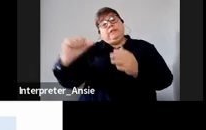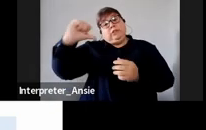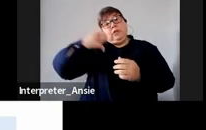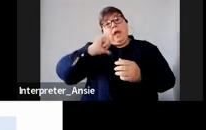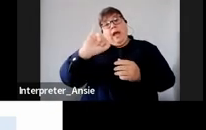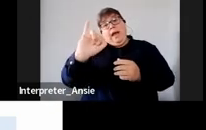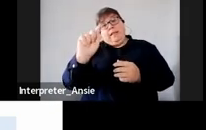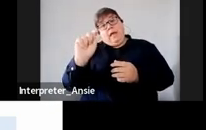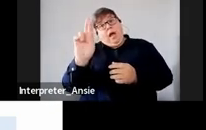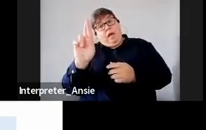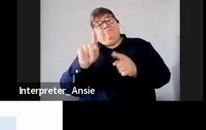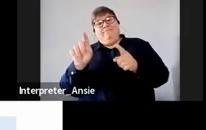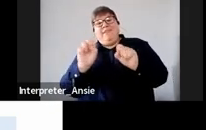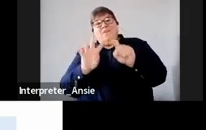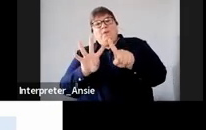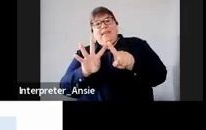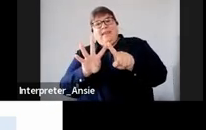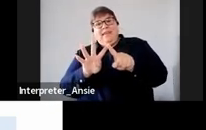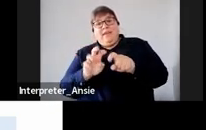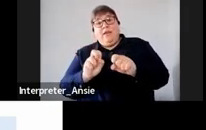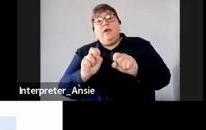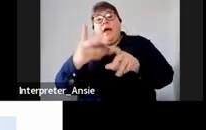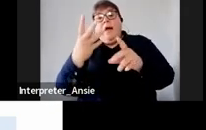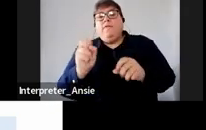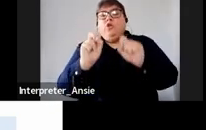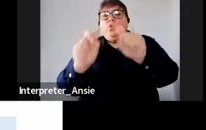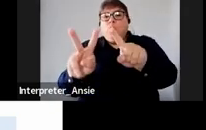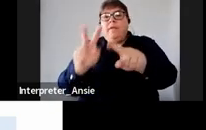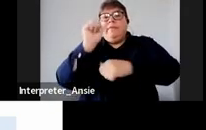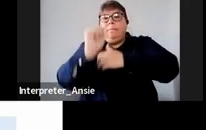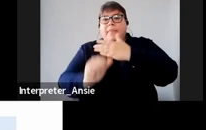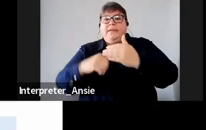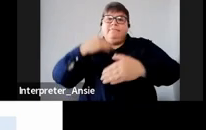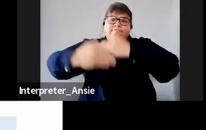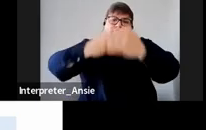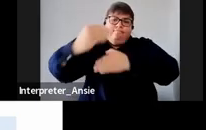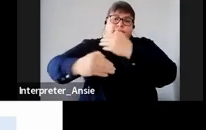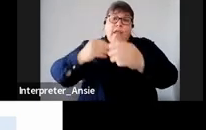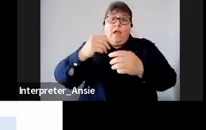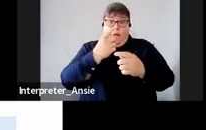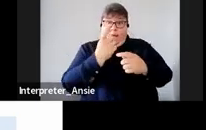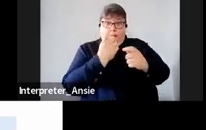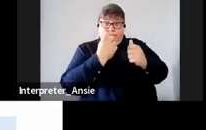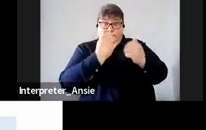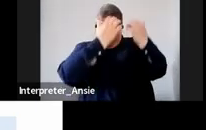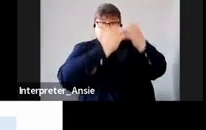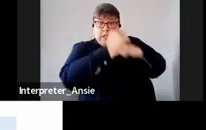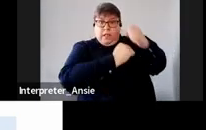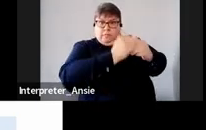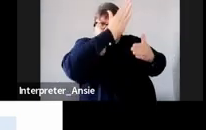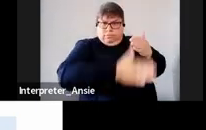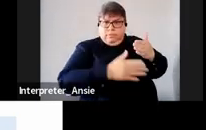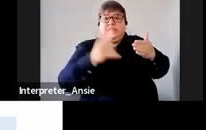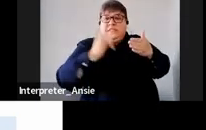14 the company has 12 months to submit ITR 14 after the financial year and the financial year end is indicated